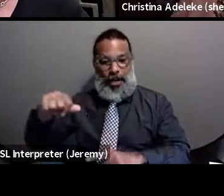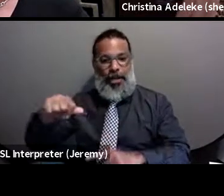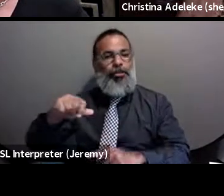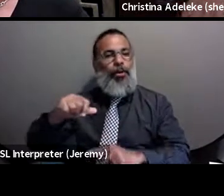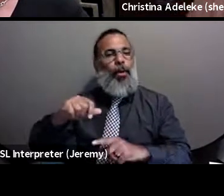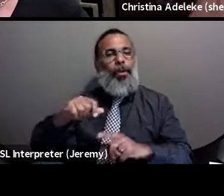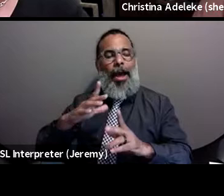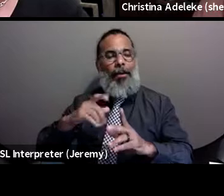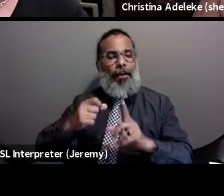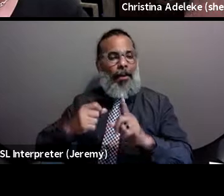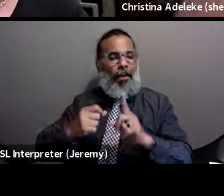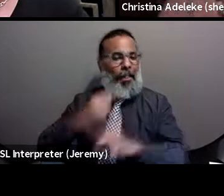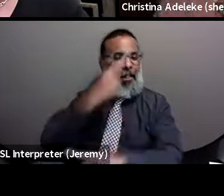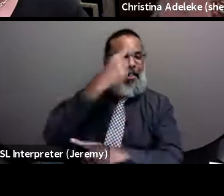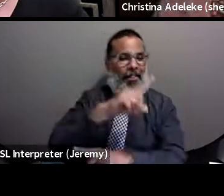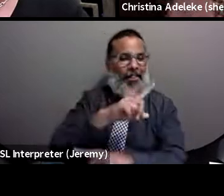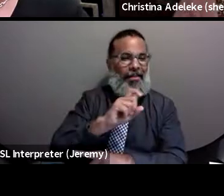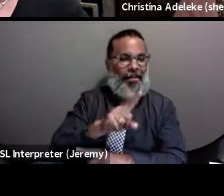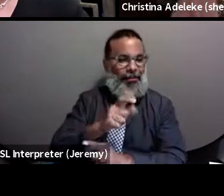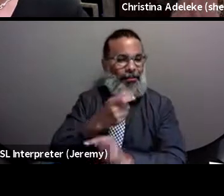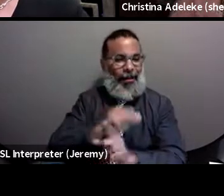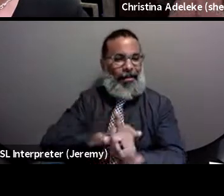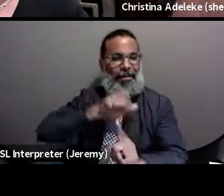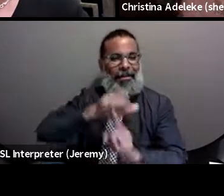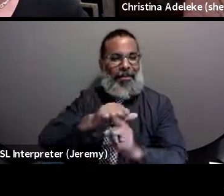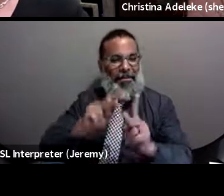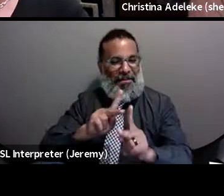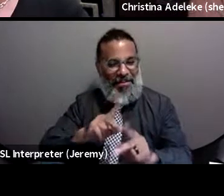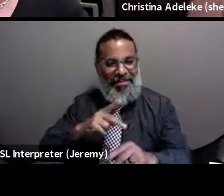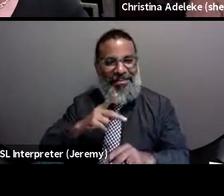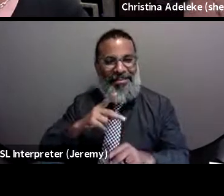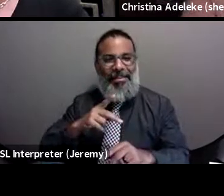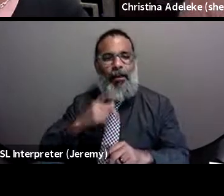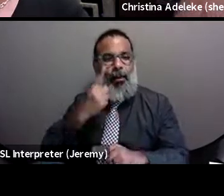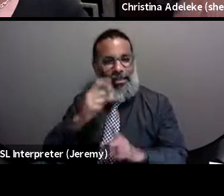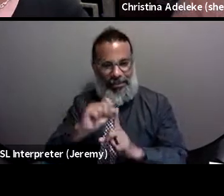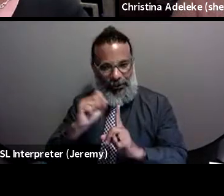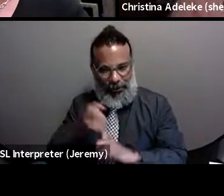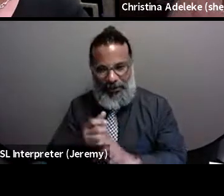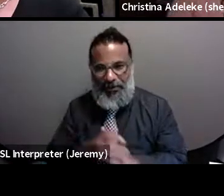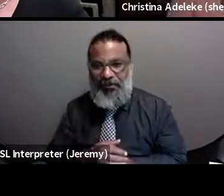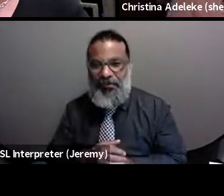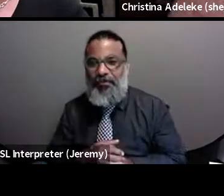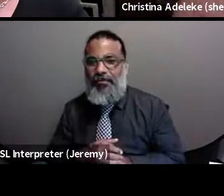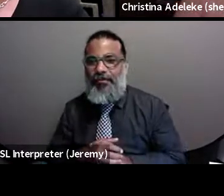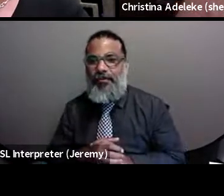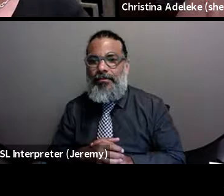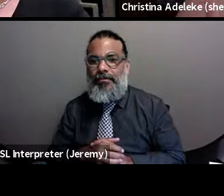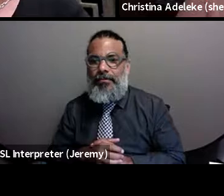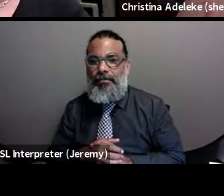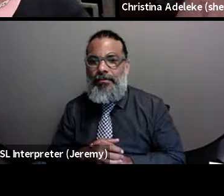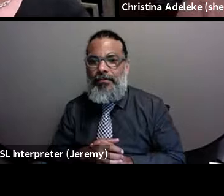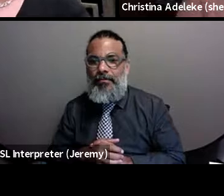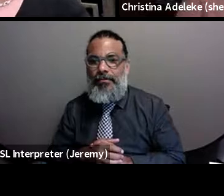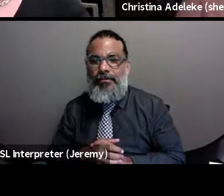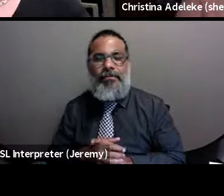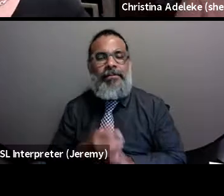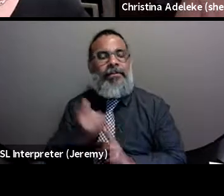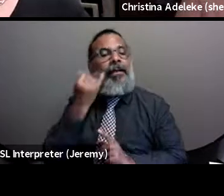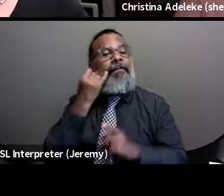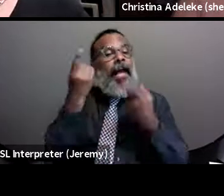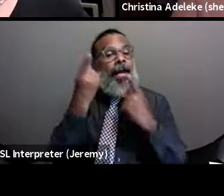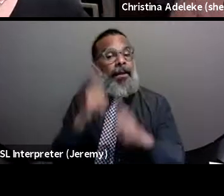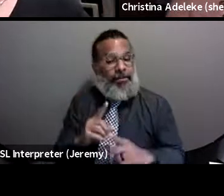I'm going to throw a curveball out to our panelists a little bit, with a bit of a situation. Say you find yourself in a situation